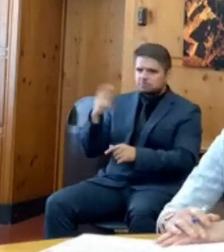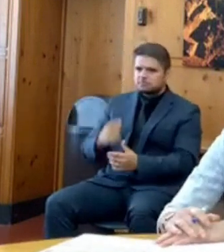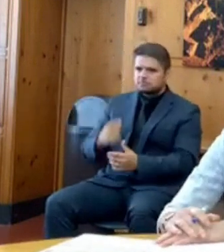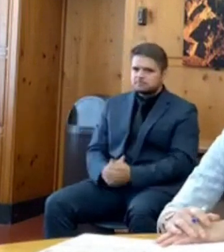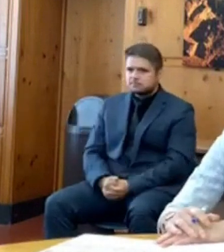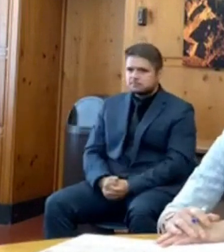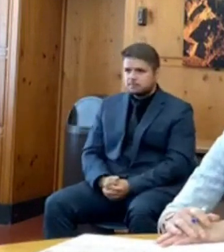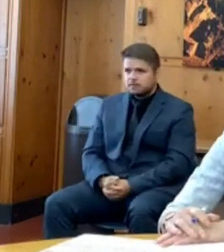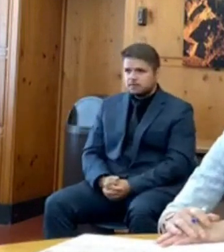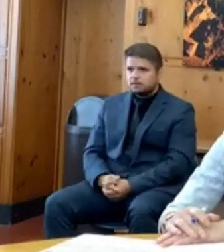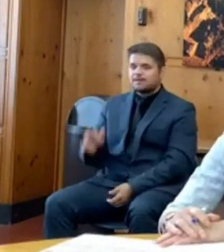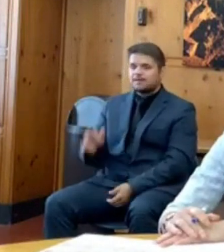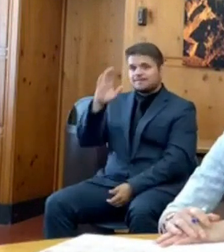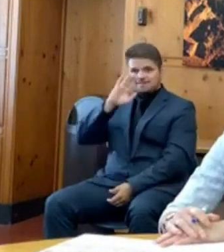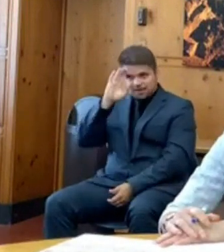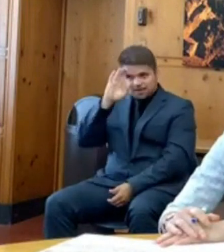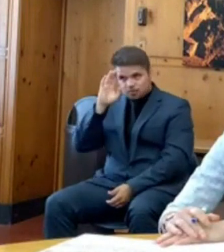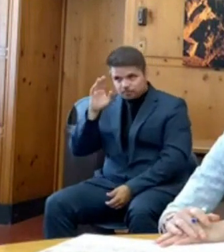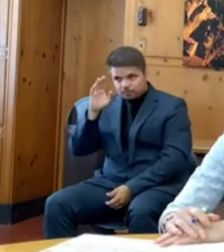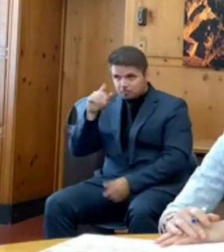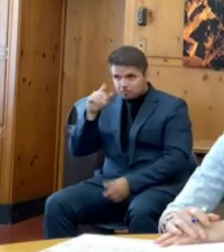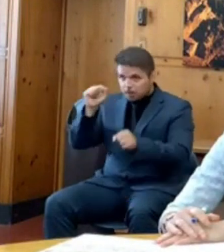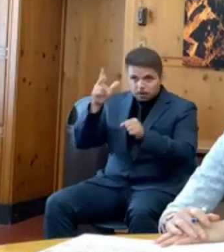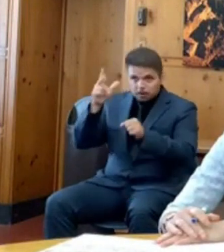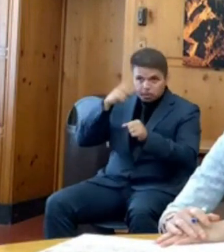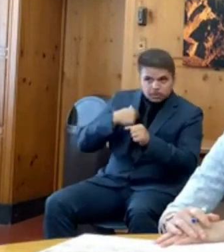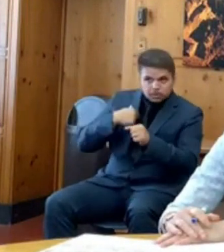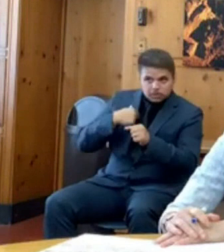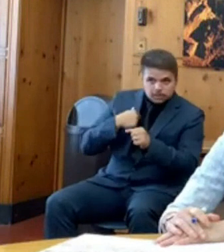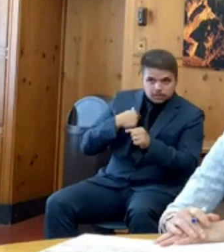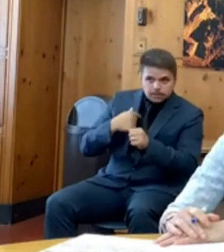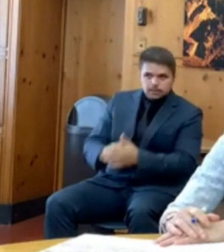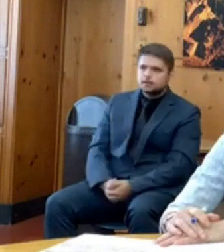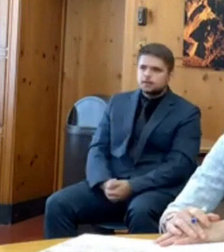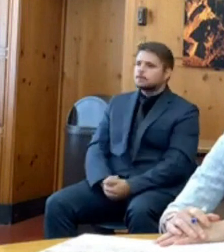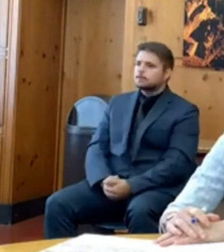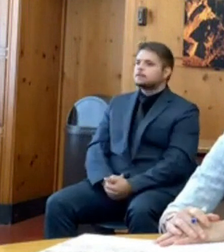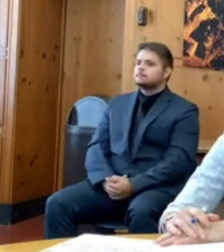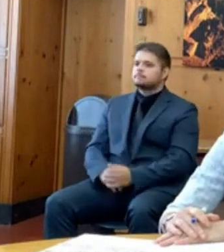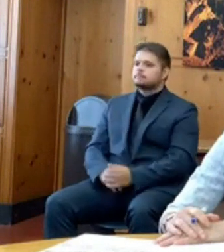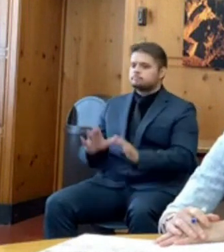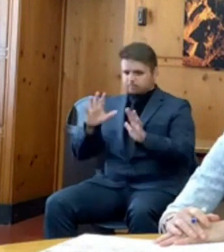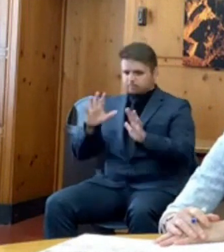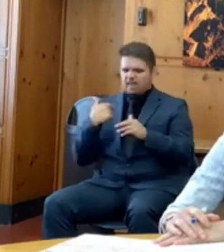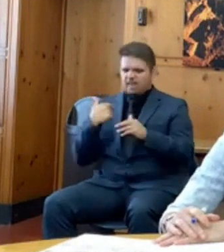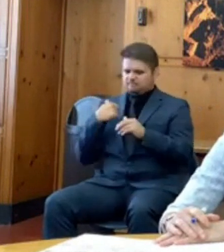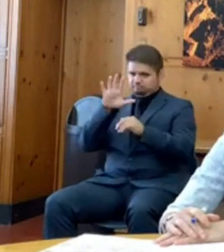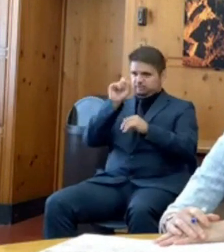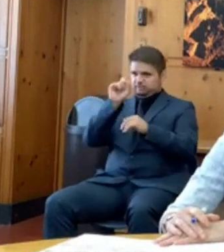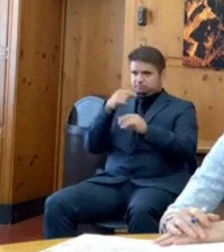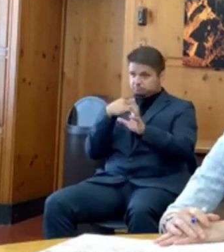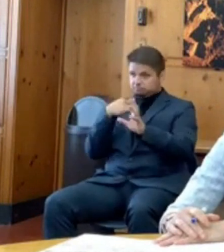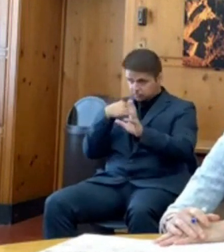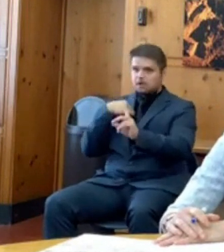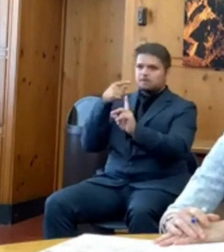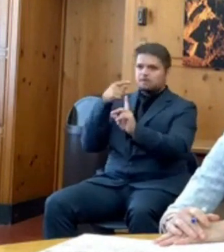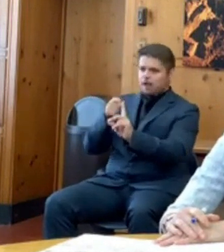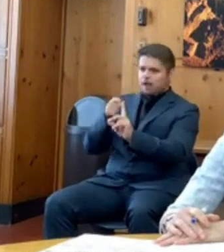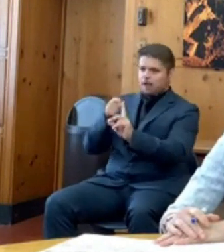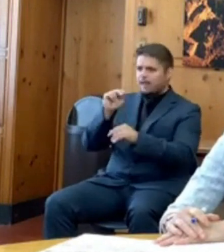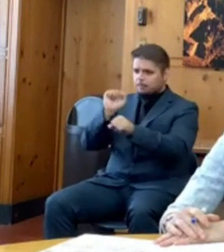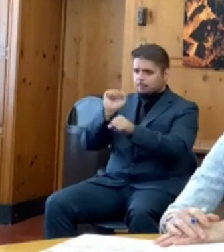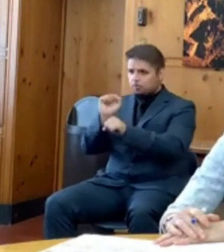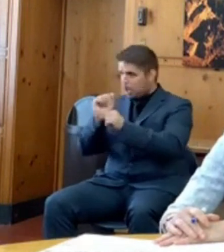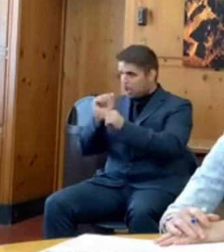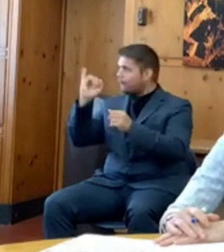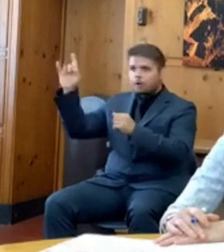Hey, yeah, I hope you can hear me. My question does have to do with unemployment benefits. I mean, where do we go from here now that that bill was voted down? What was